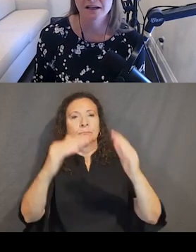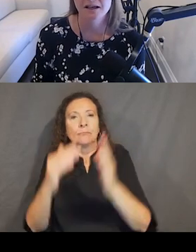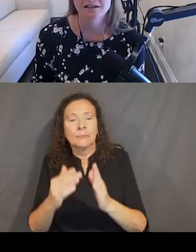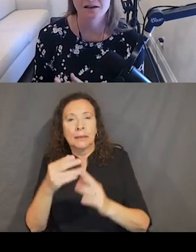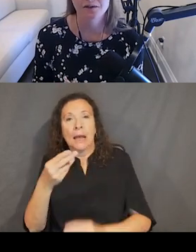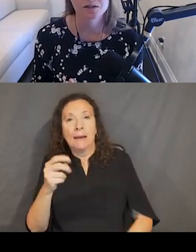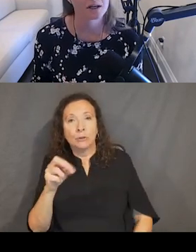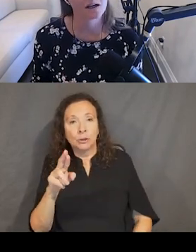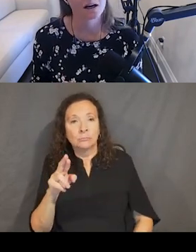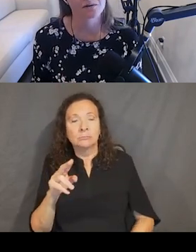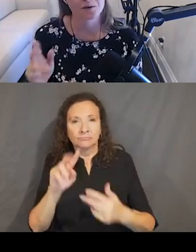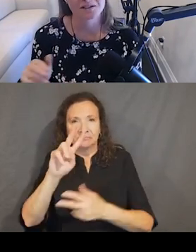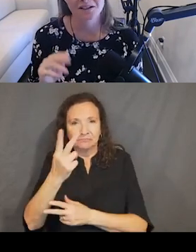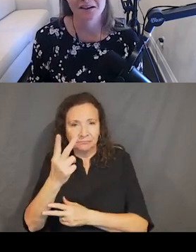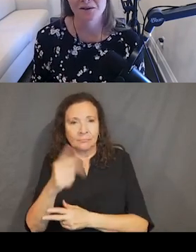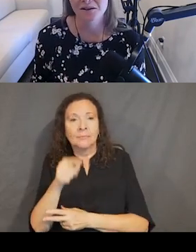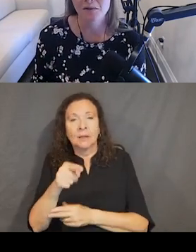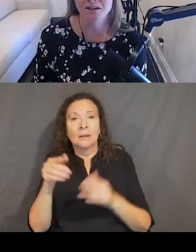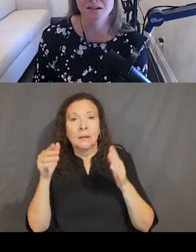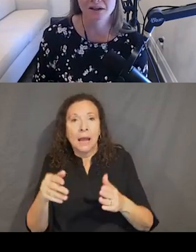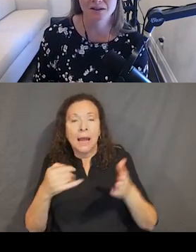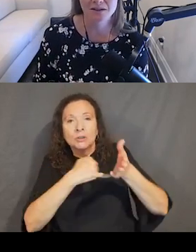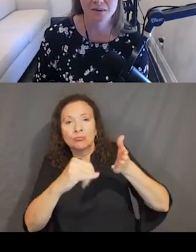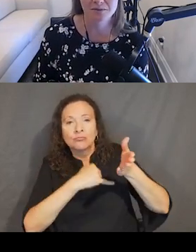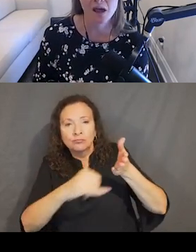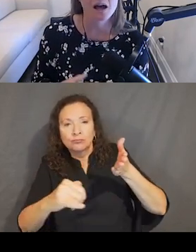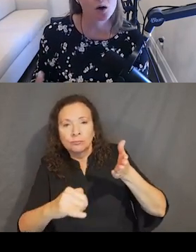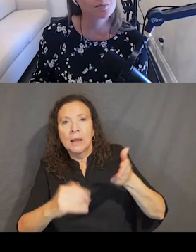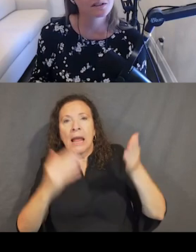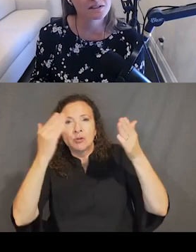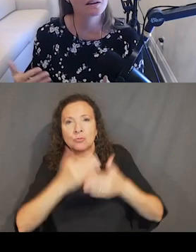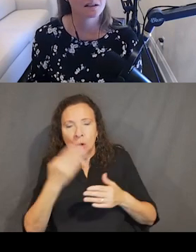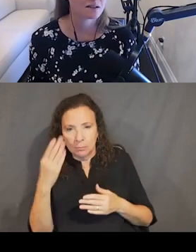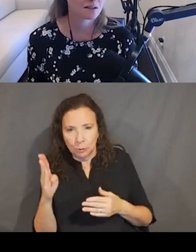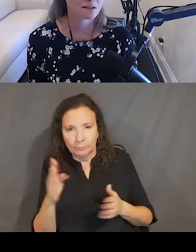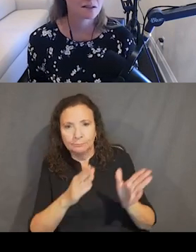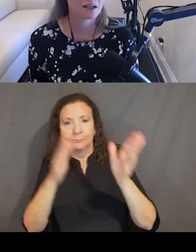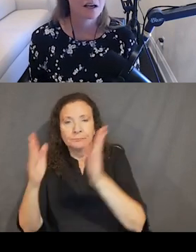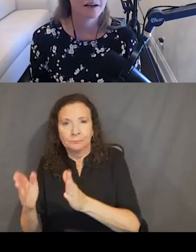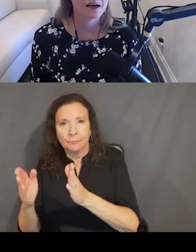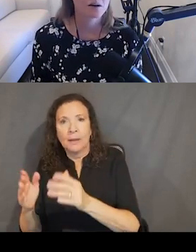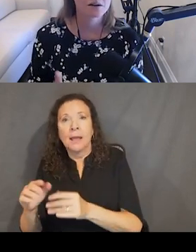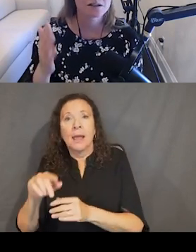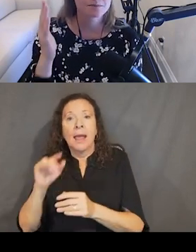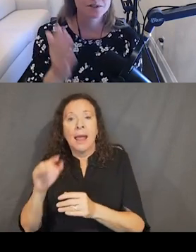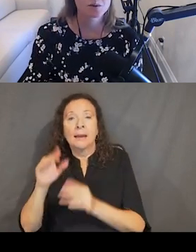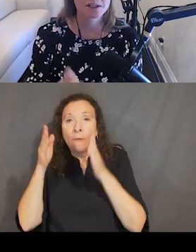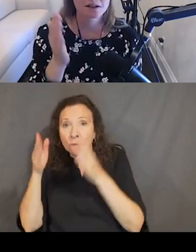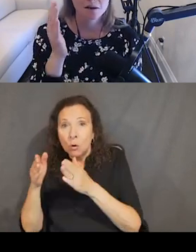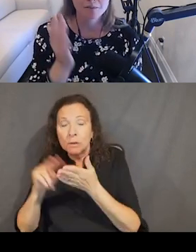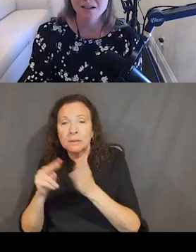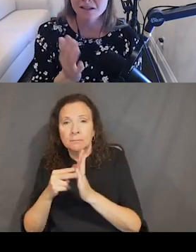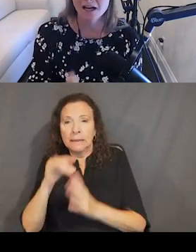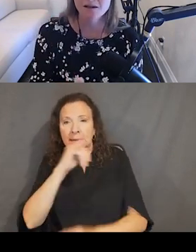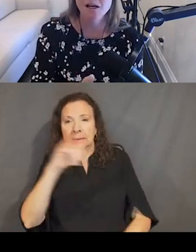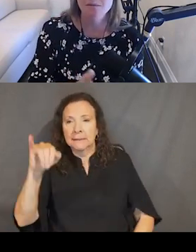focus state gets that fuchsia focus indicator, the box around it as well. I hope you can see the consistency now, not just between